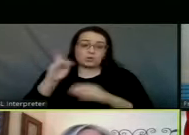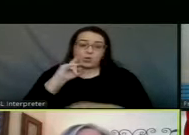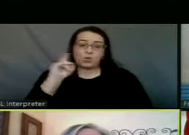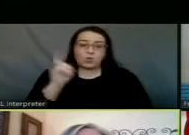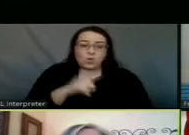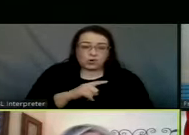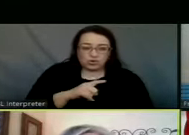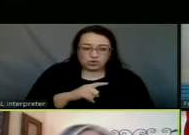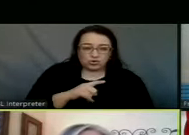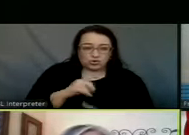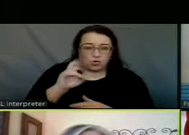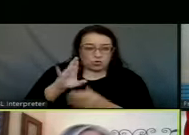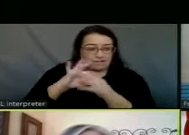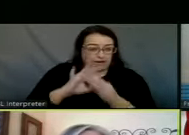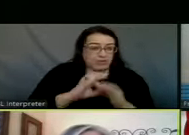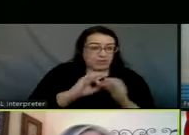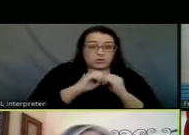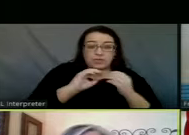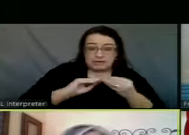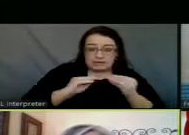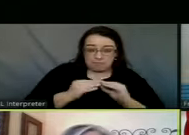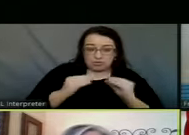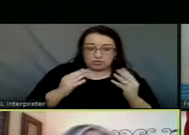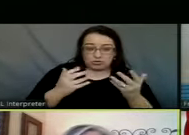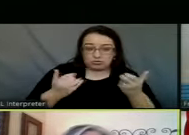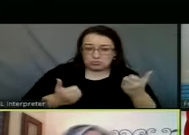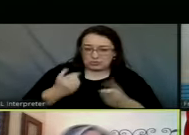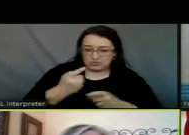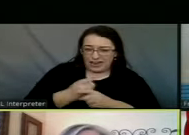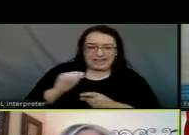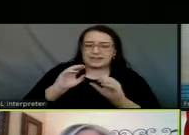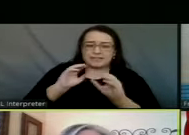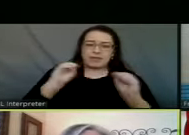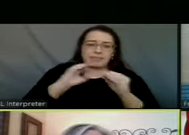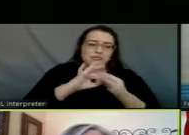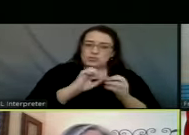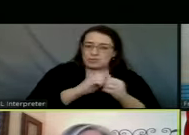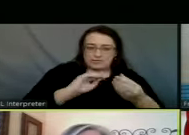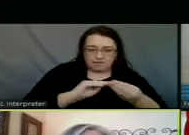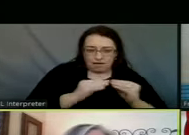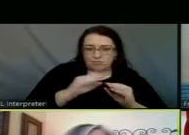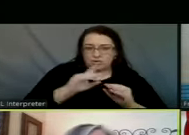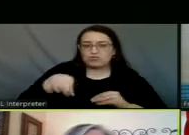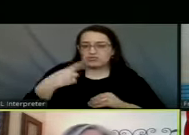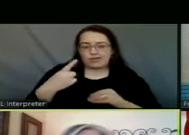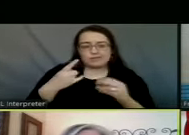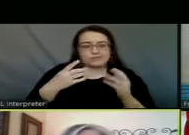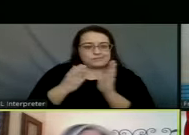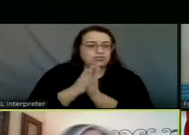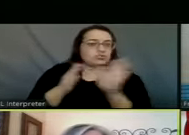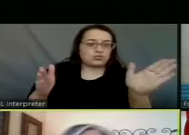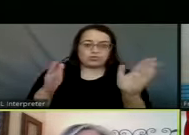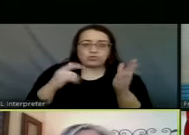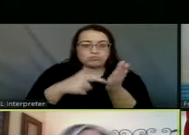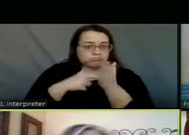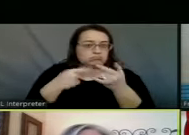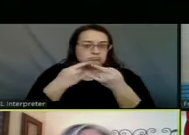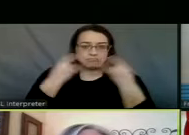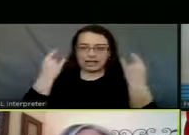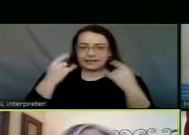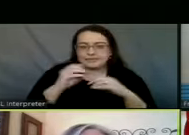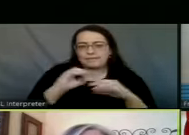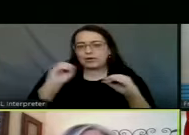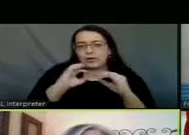statewide mask mandate, isn't it? And it has nothing to do with our numbers or what color